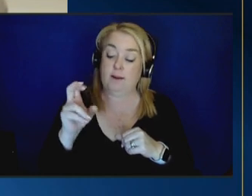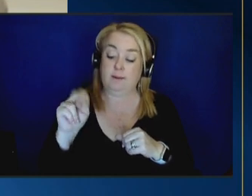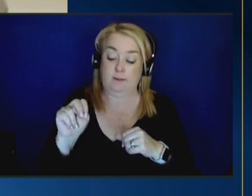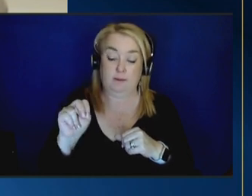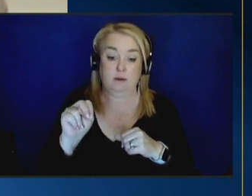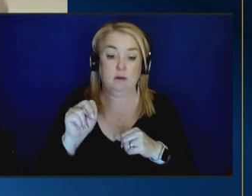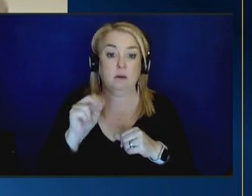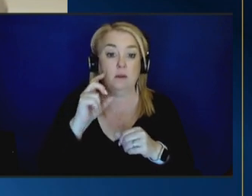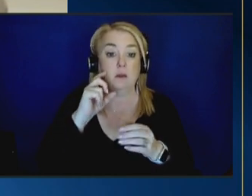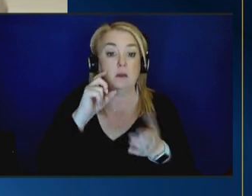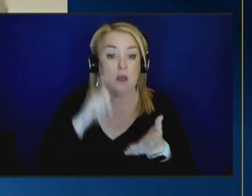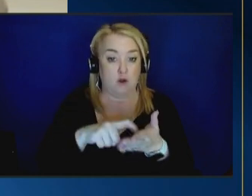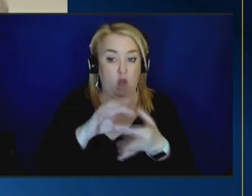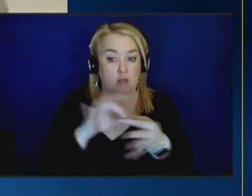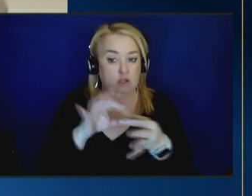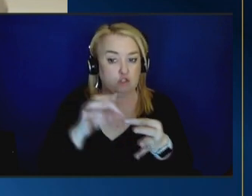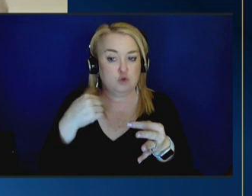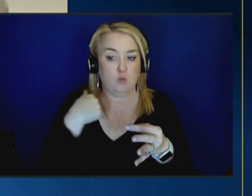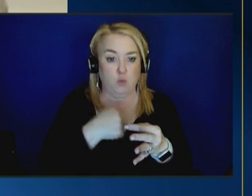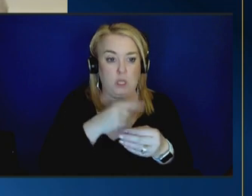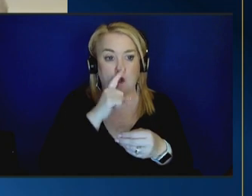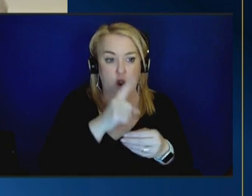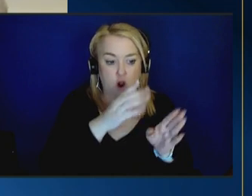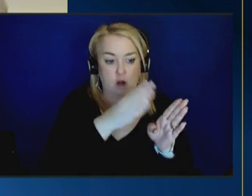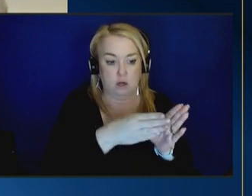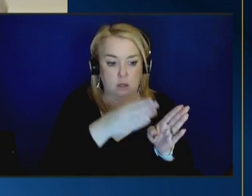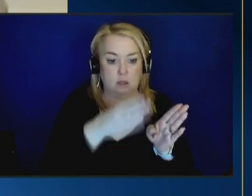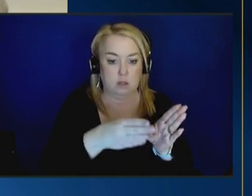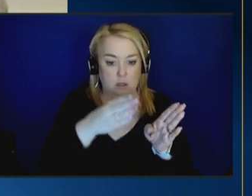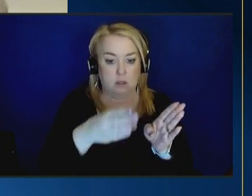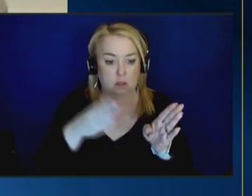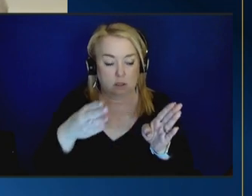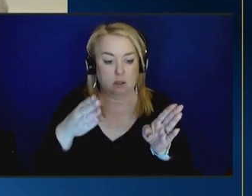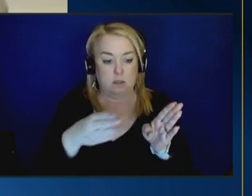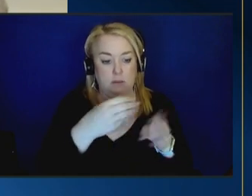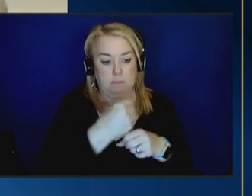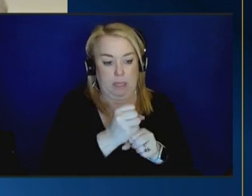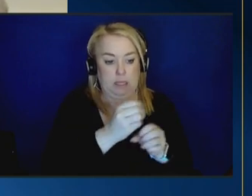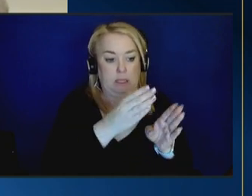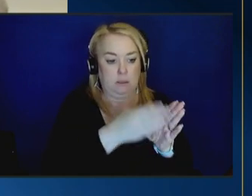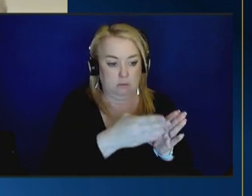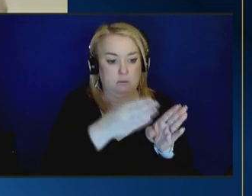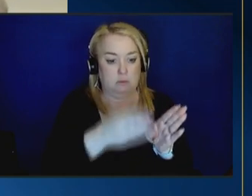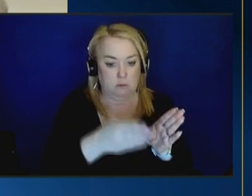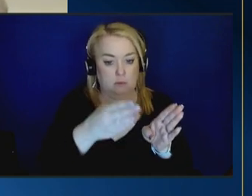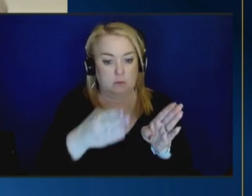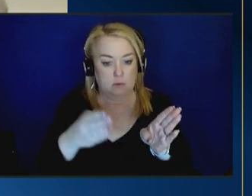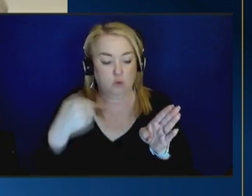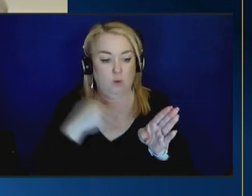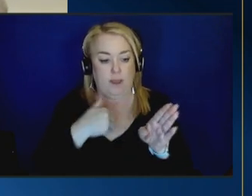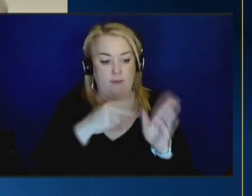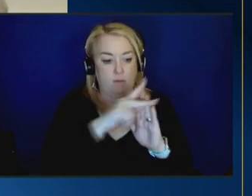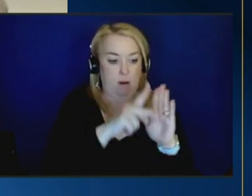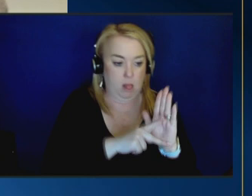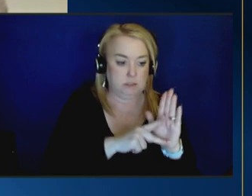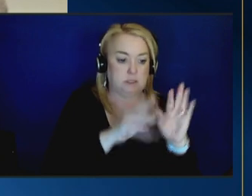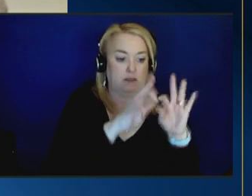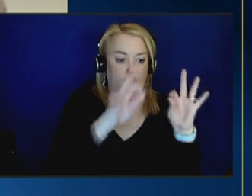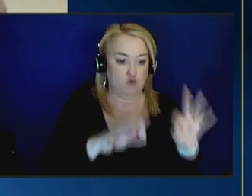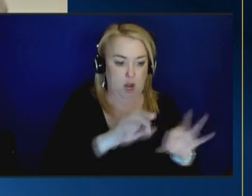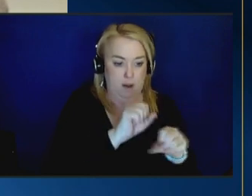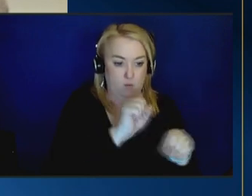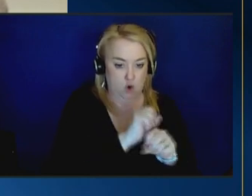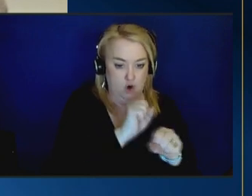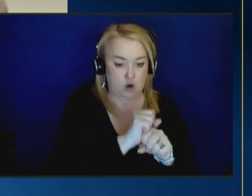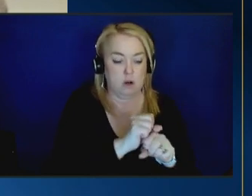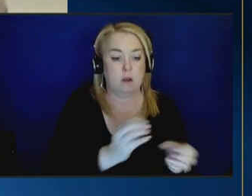step we're filling in um the next steps incrementally so we have a policy framework and there's more